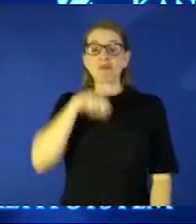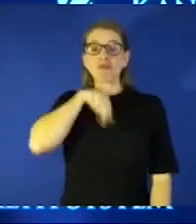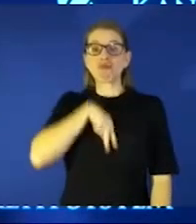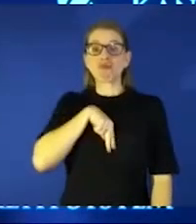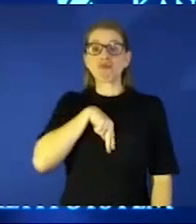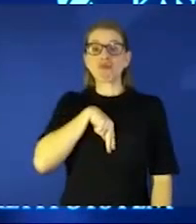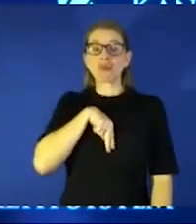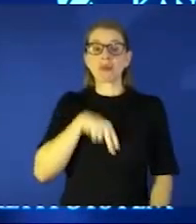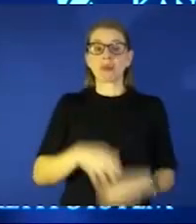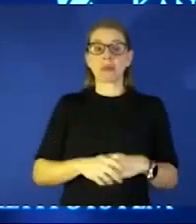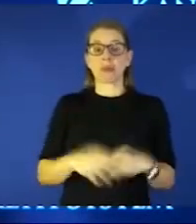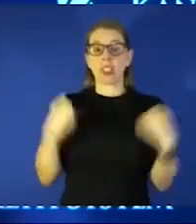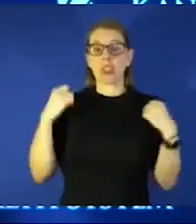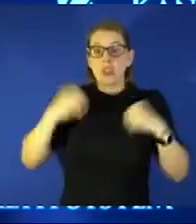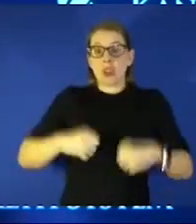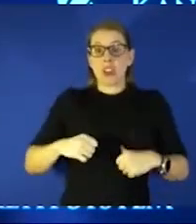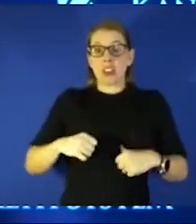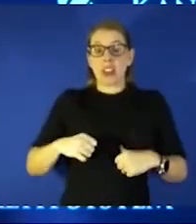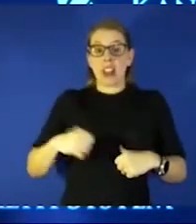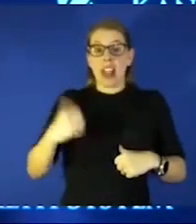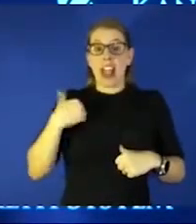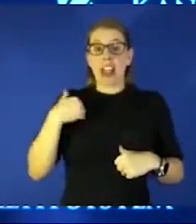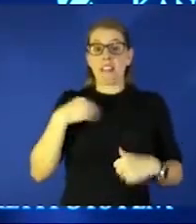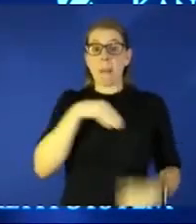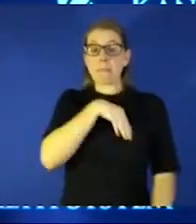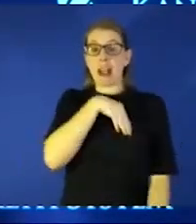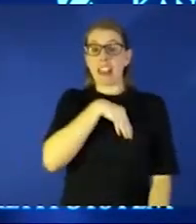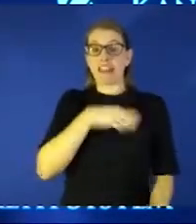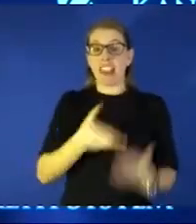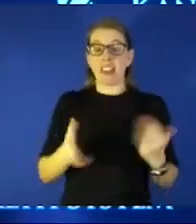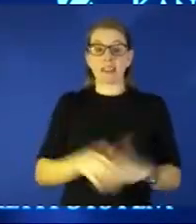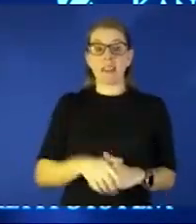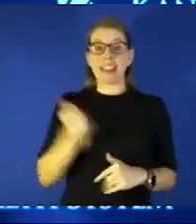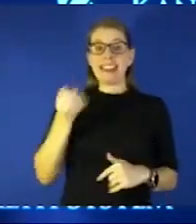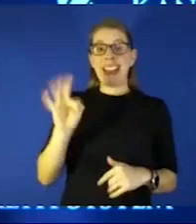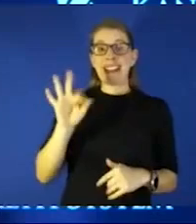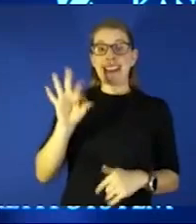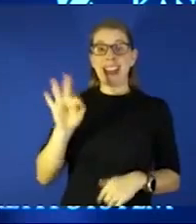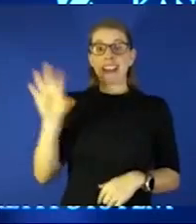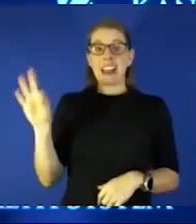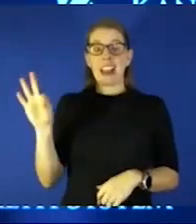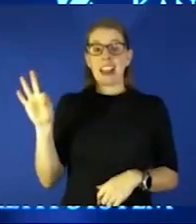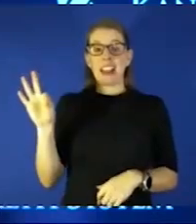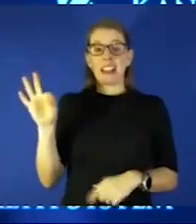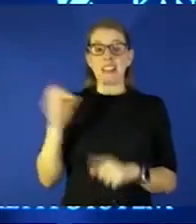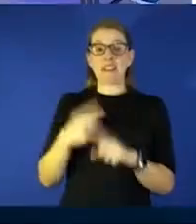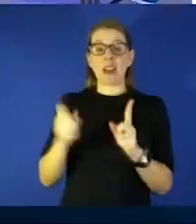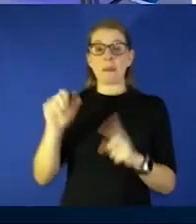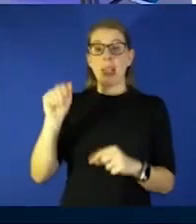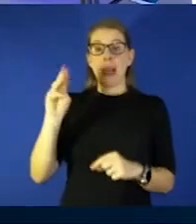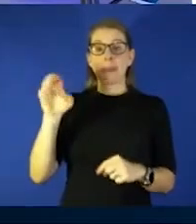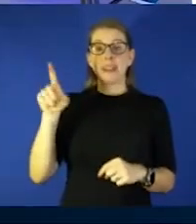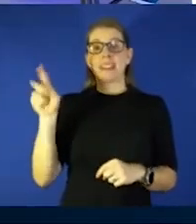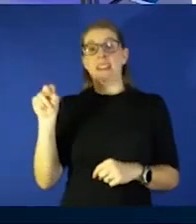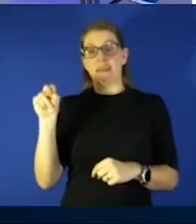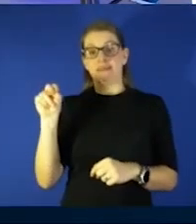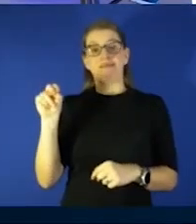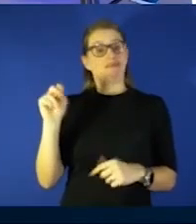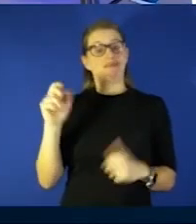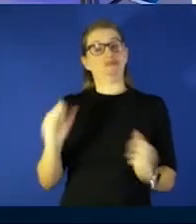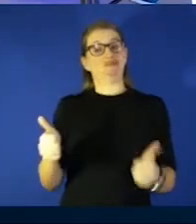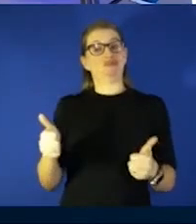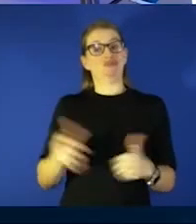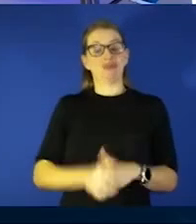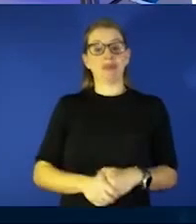suit coat today i actually have the little pocket thing you know 1999 off amazon it's pretty sport it's it's the way to do it you